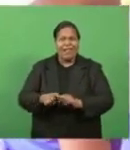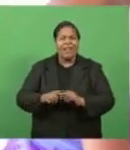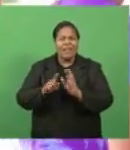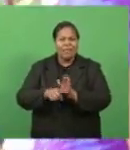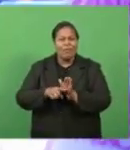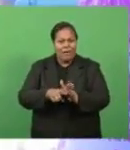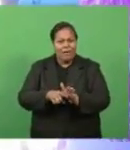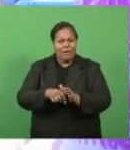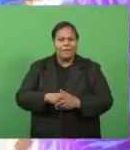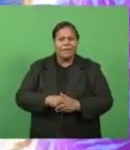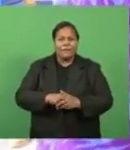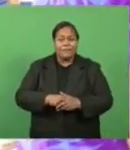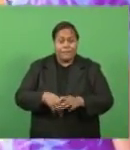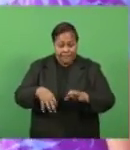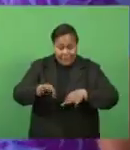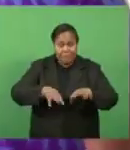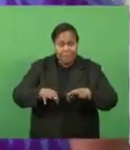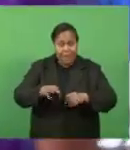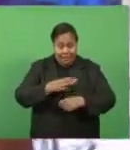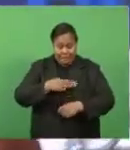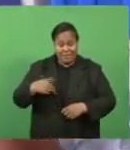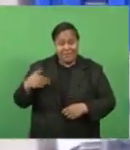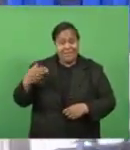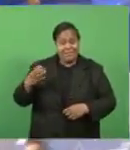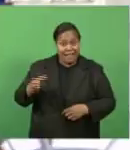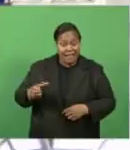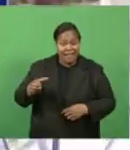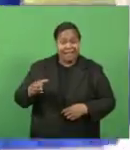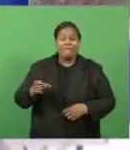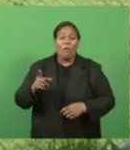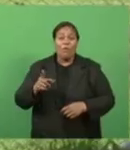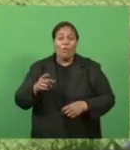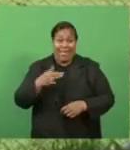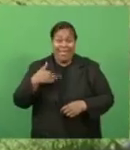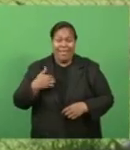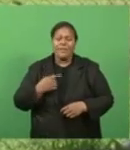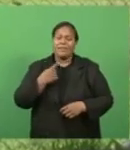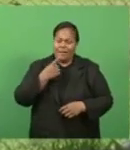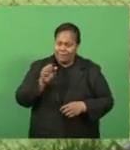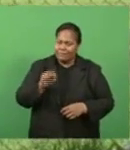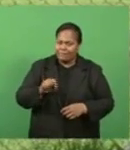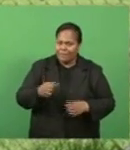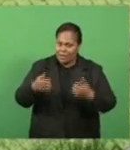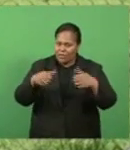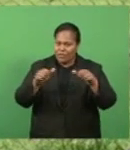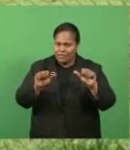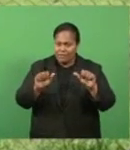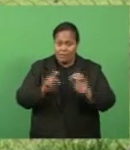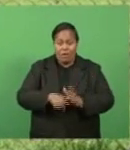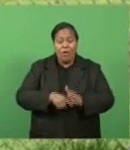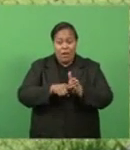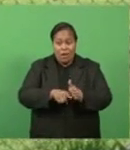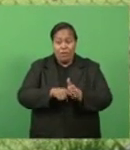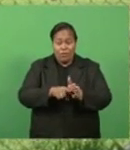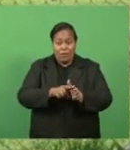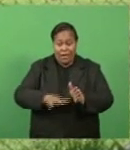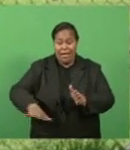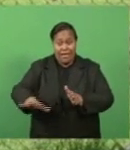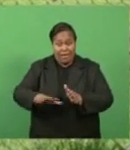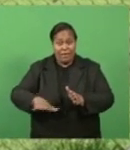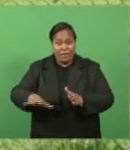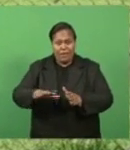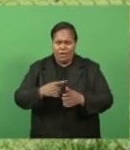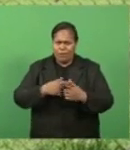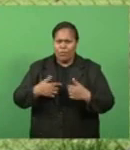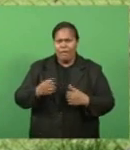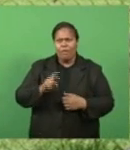It's a strategy the health minister says they've seen work. In Lotoka, we had a population of about 100